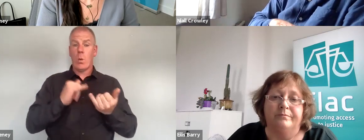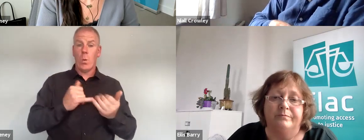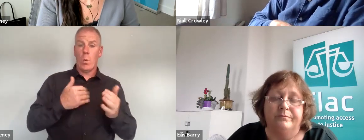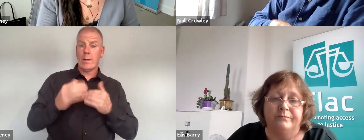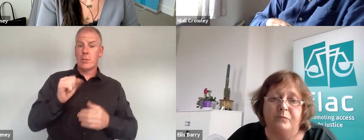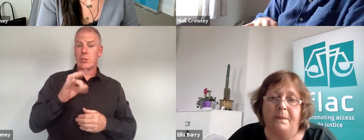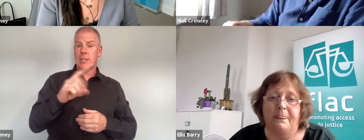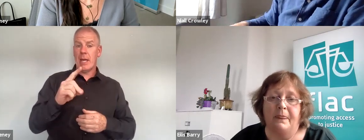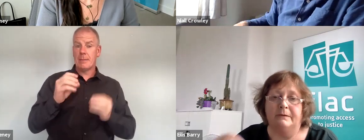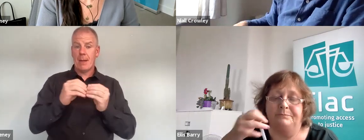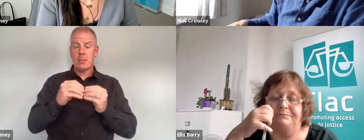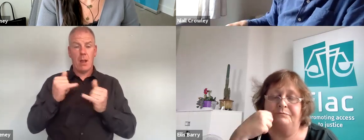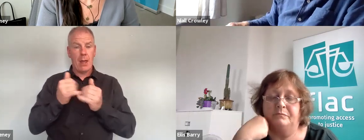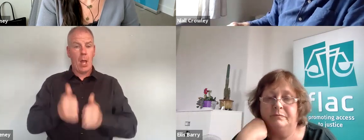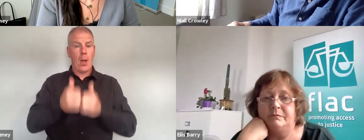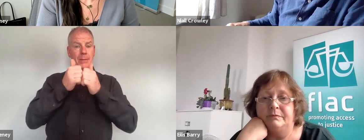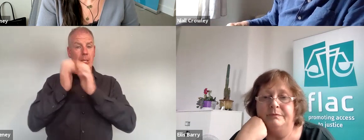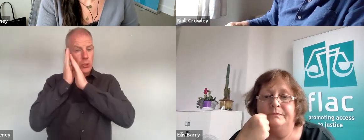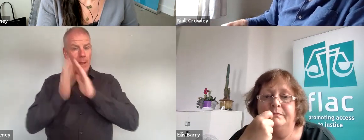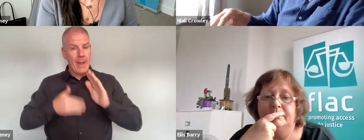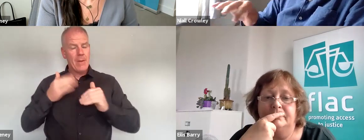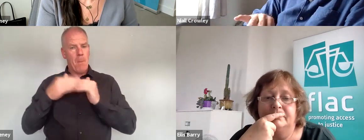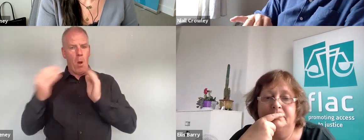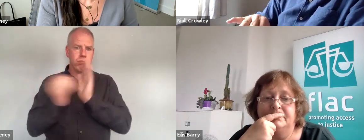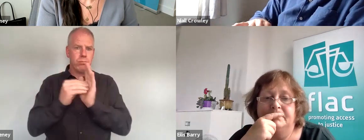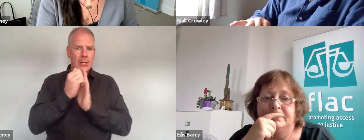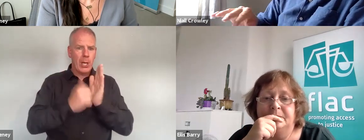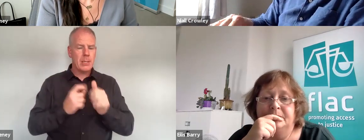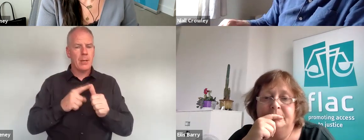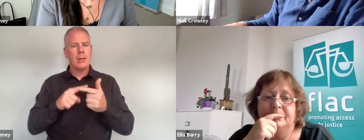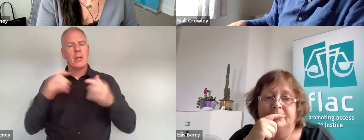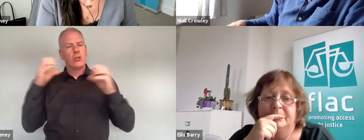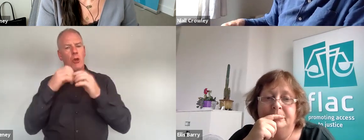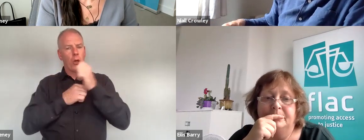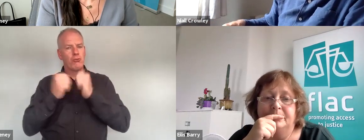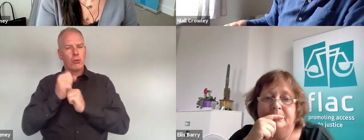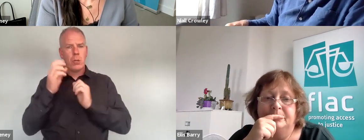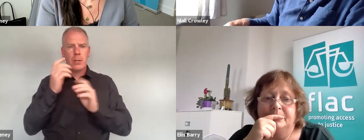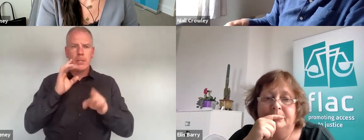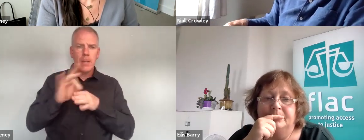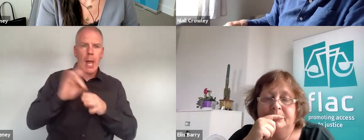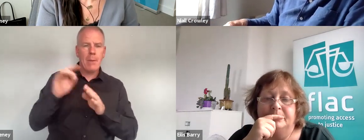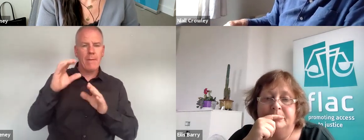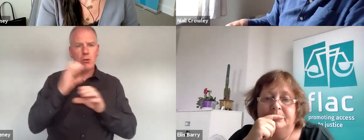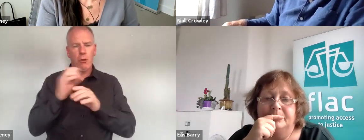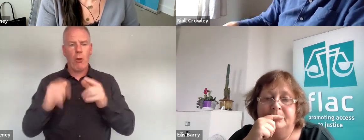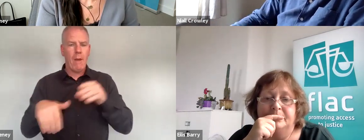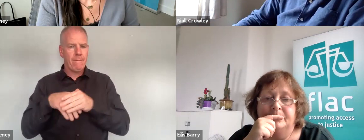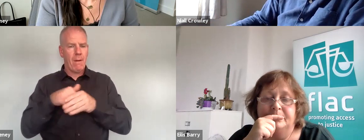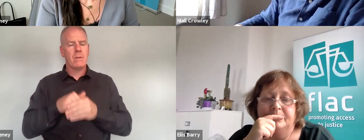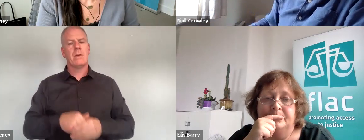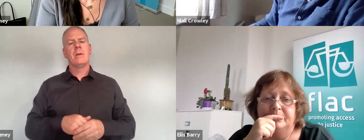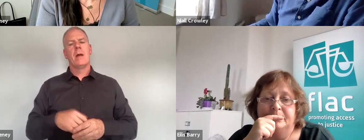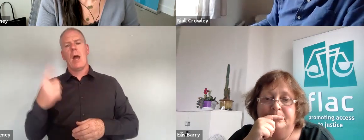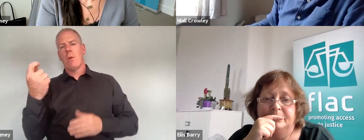in terms of accommodation much more on the agenda the care infrastructure and the model of care on the agenda and then another one